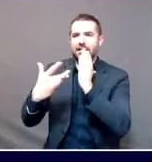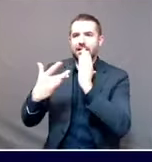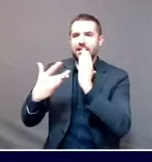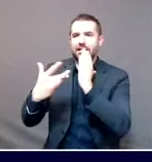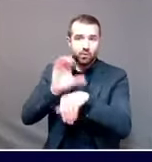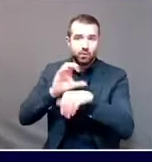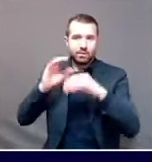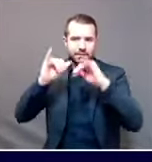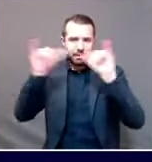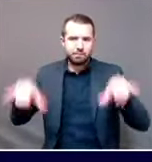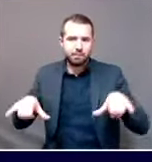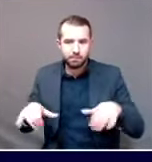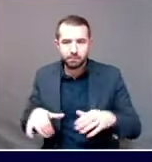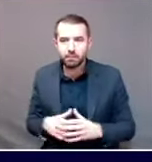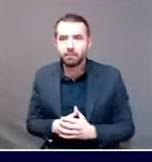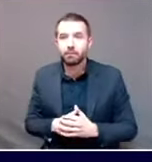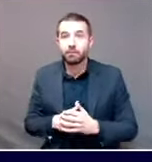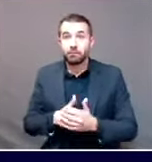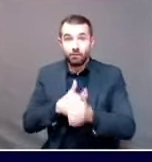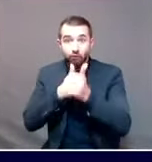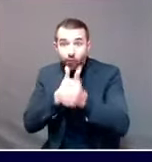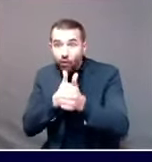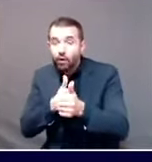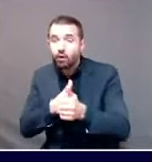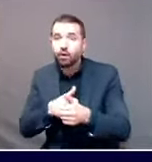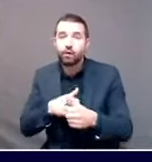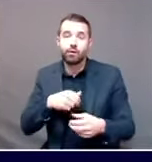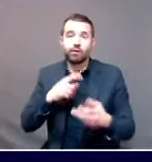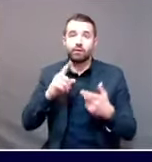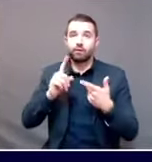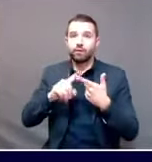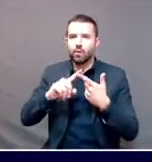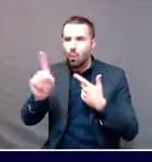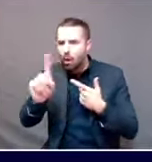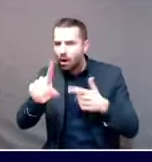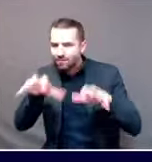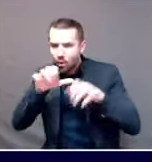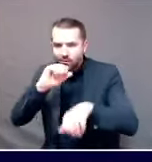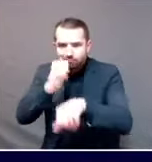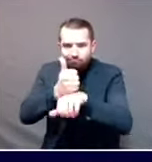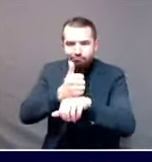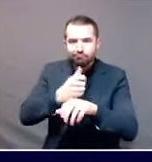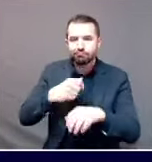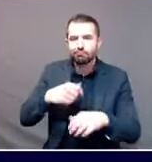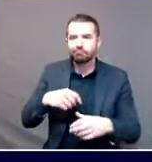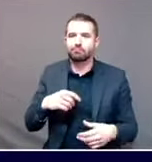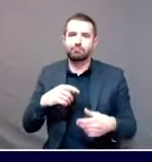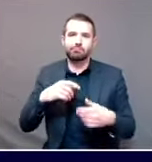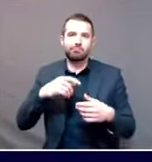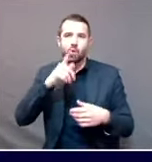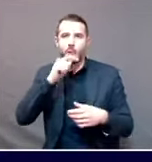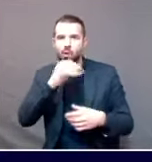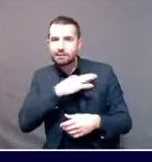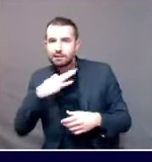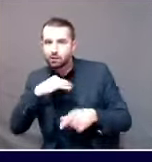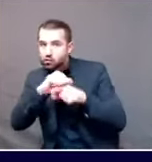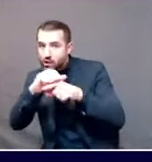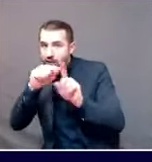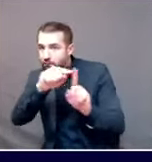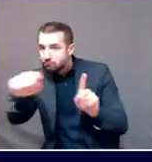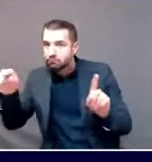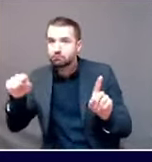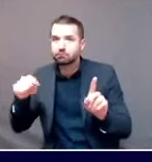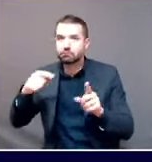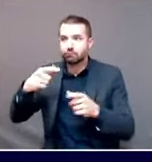it cold with the resources that vaccinate tours need to have in order to be properly reimbursed and have everything they need to